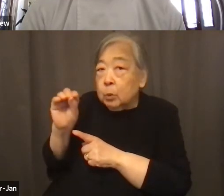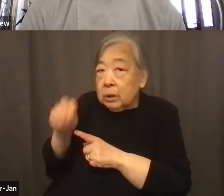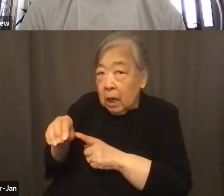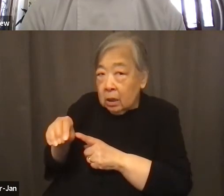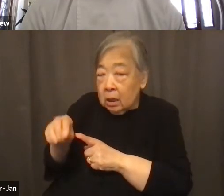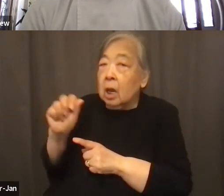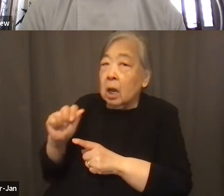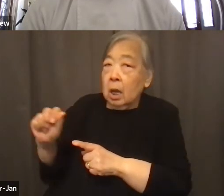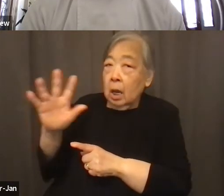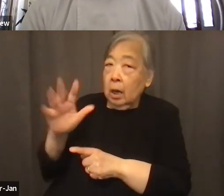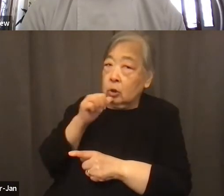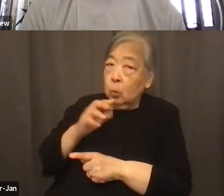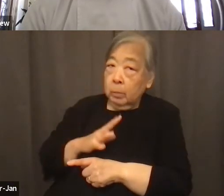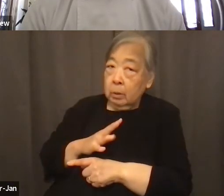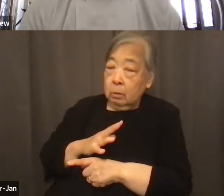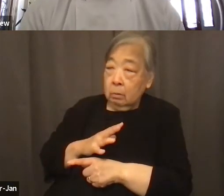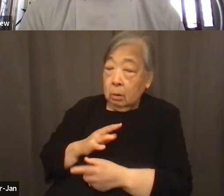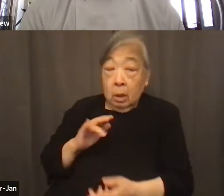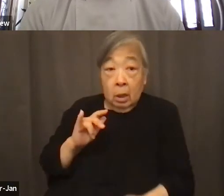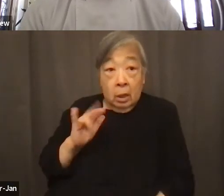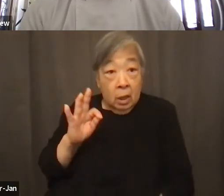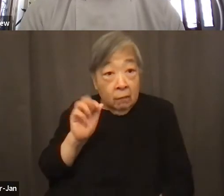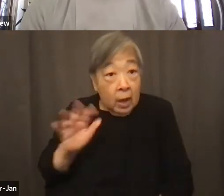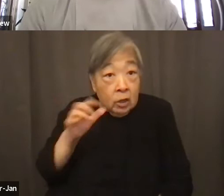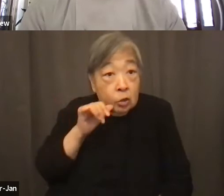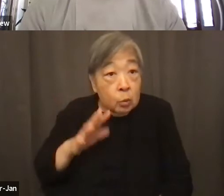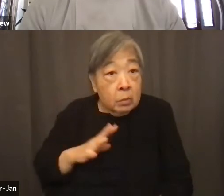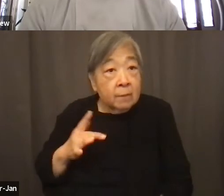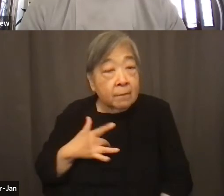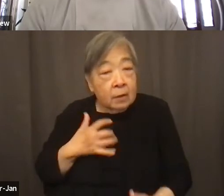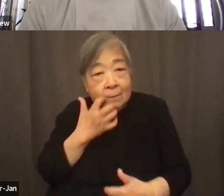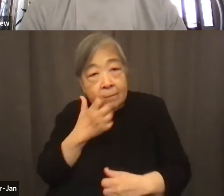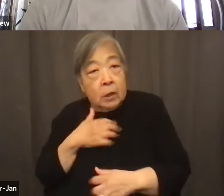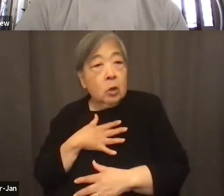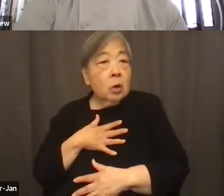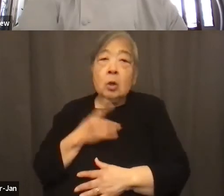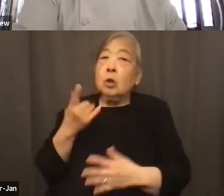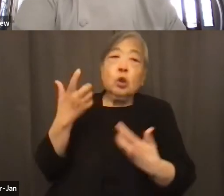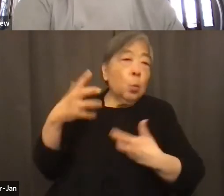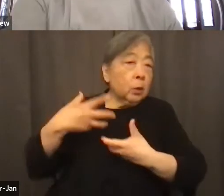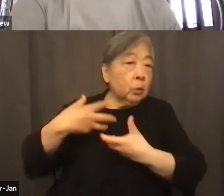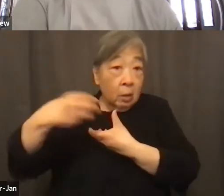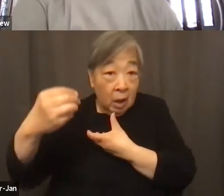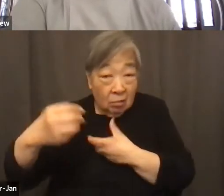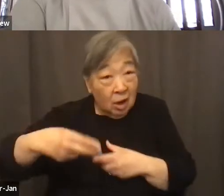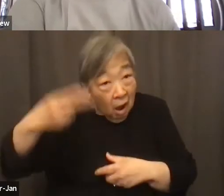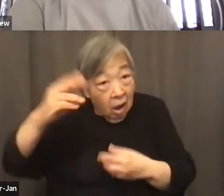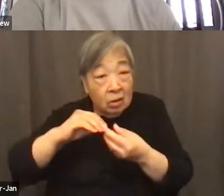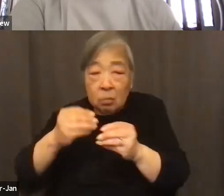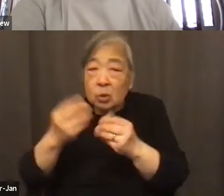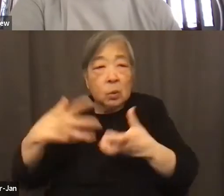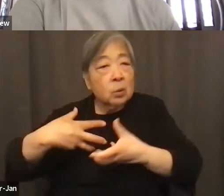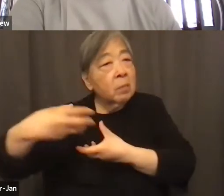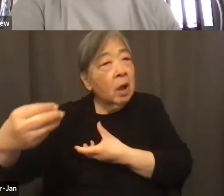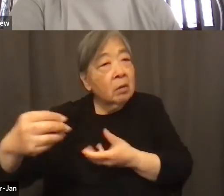if the, if Asian women are fearful to come out in such a number, we are